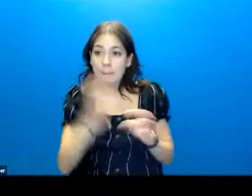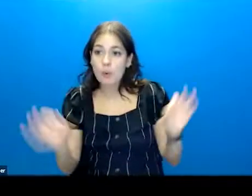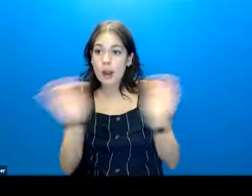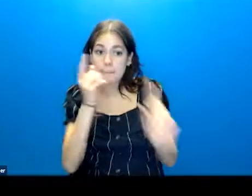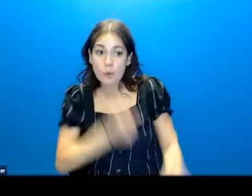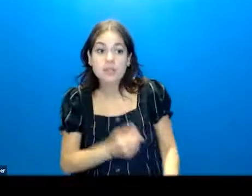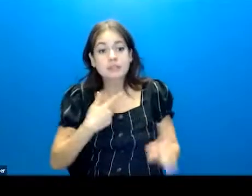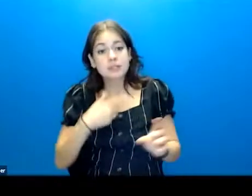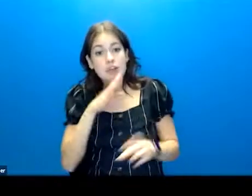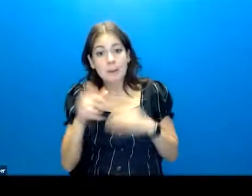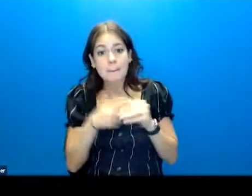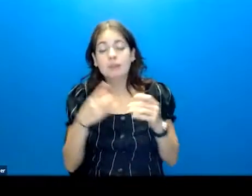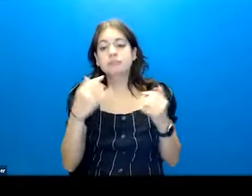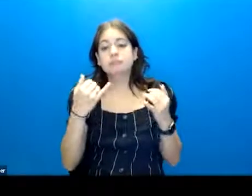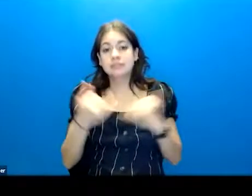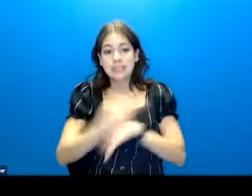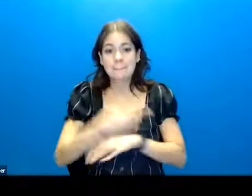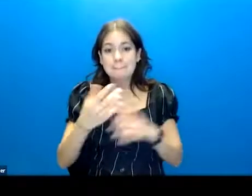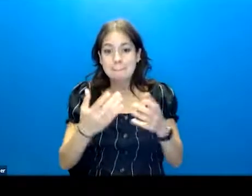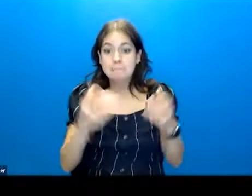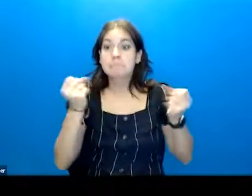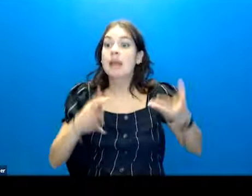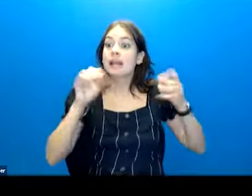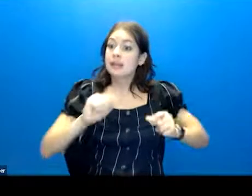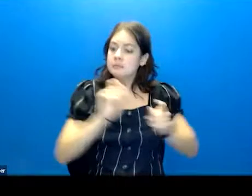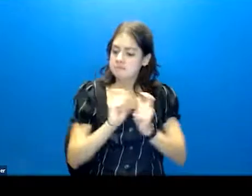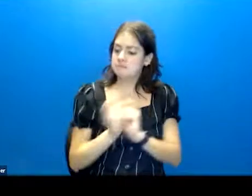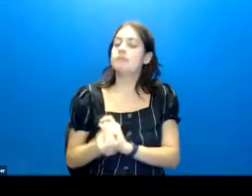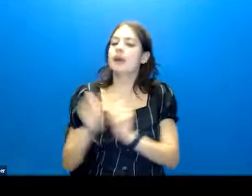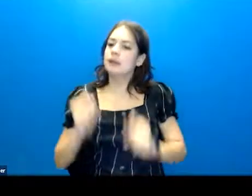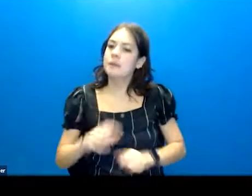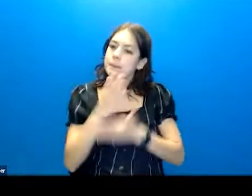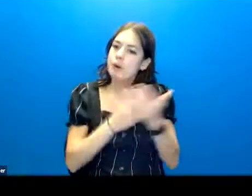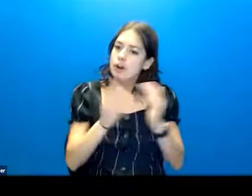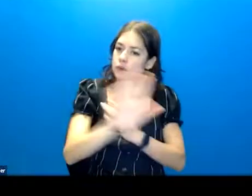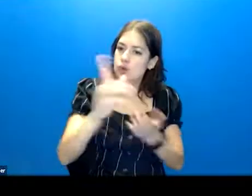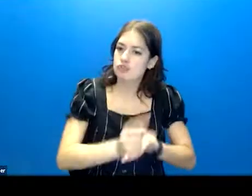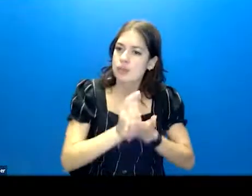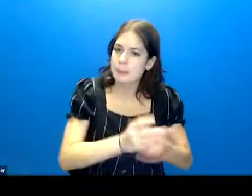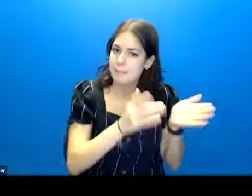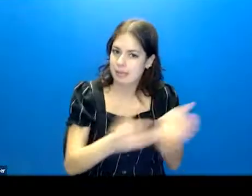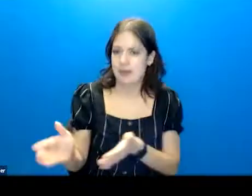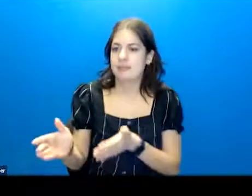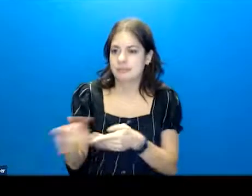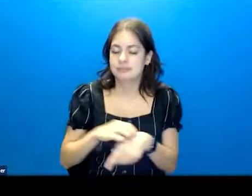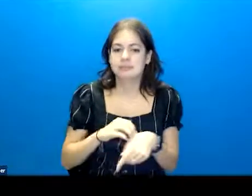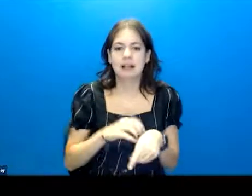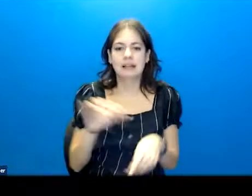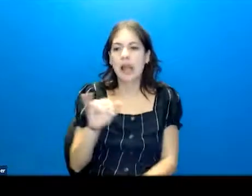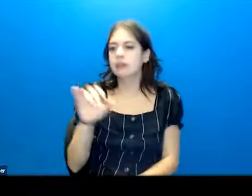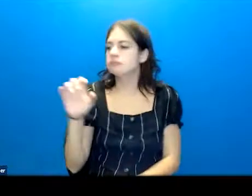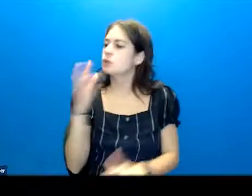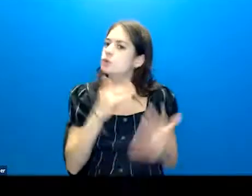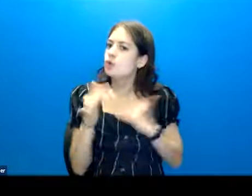things I'm going to talk about, many of them are modifiable. They can be part of your treatment plan, like social isolation.